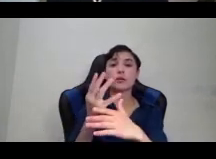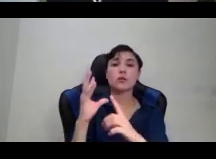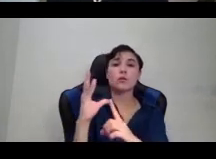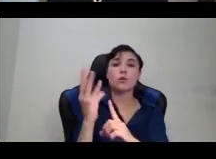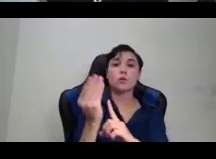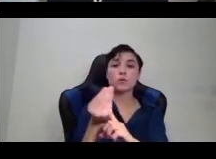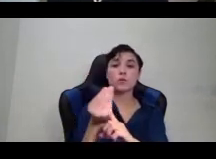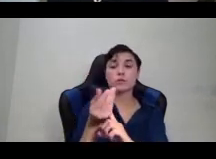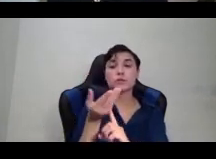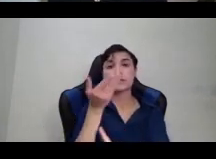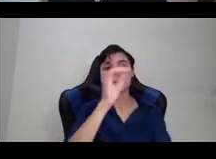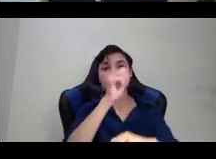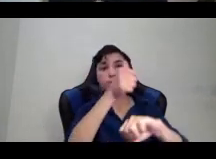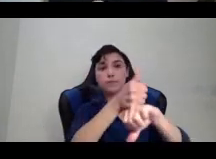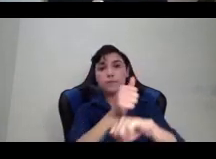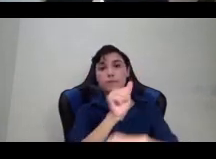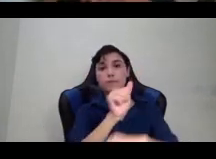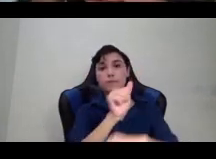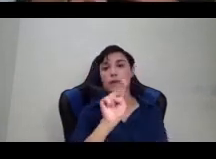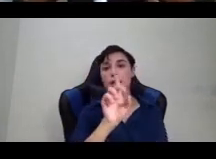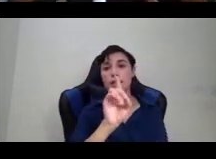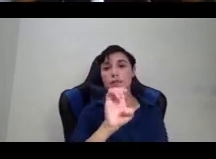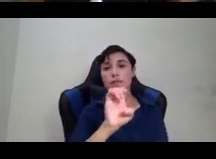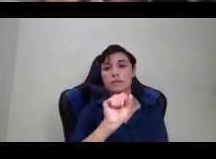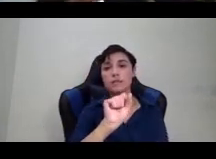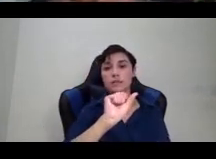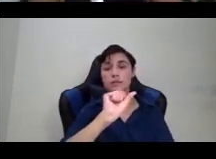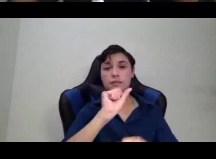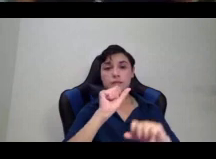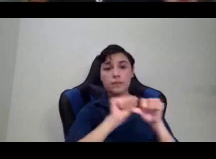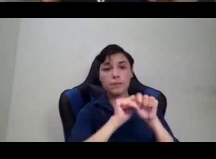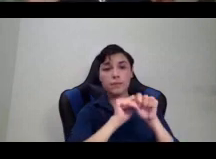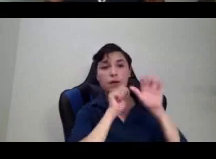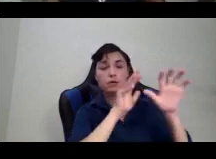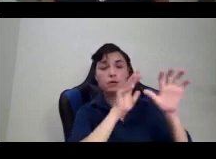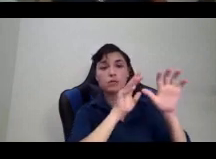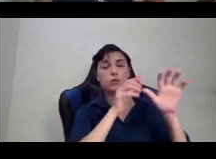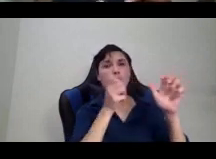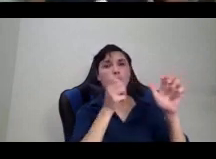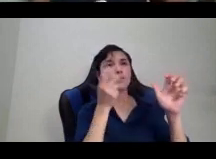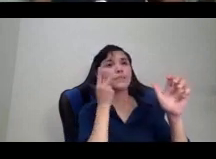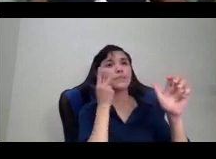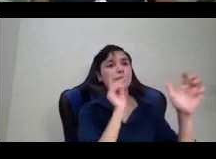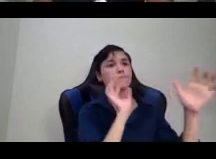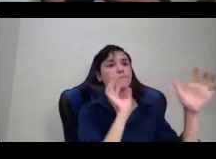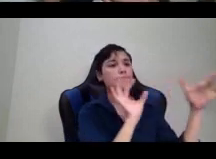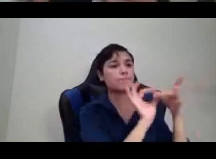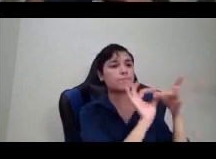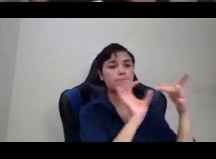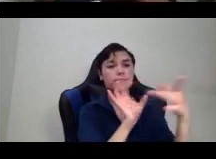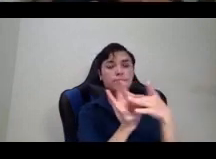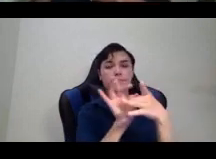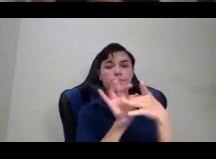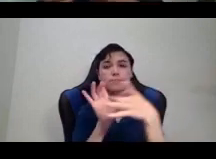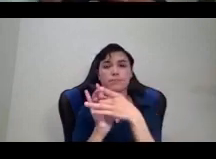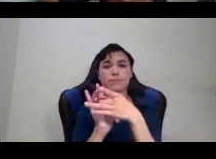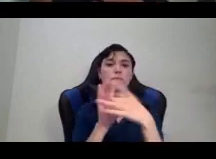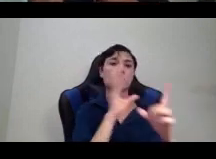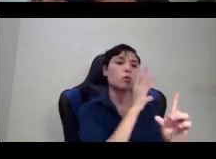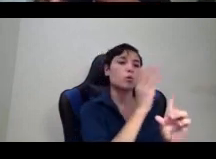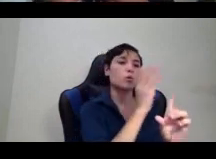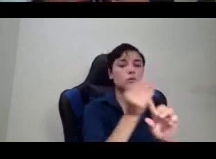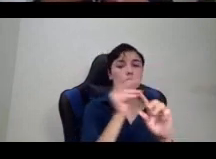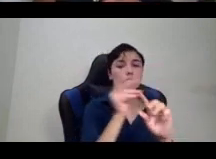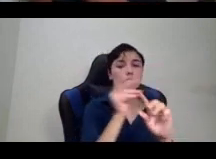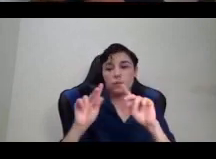Andes Mountains. So there is an entire continuum of interconnected peoples and cultures that have been sharing crops and